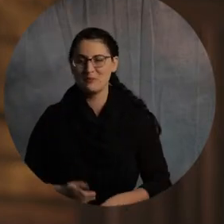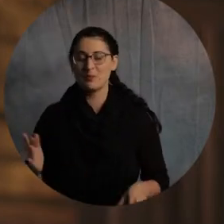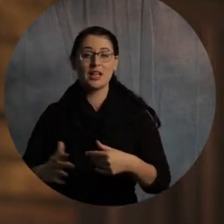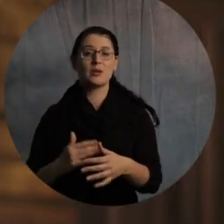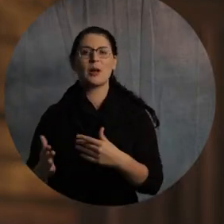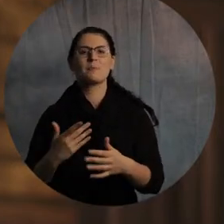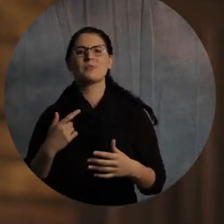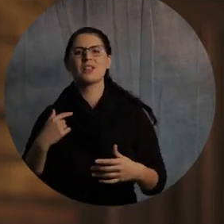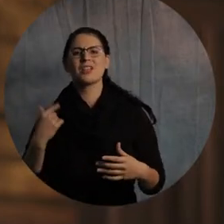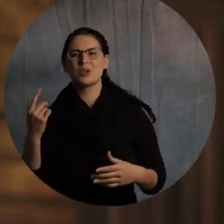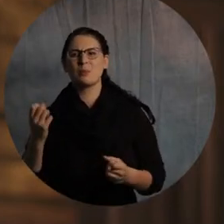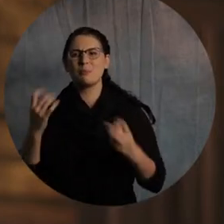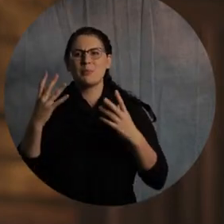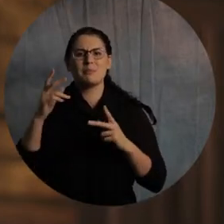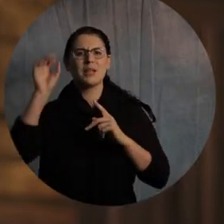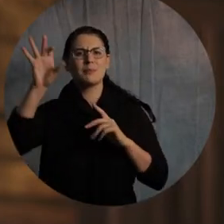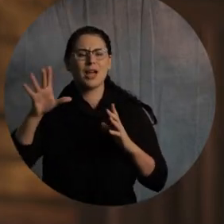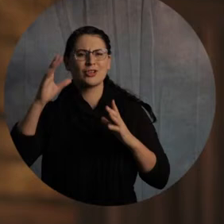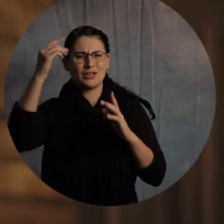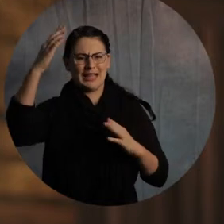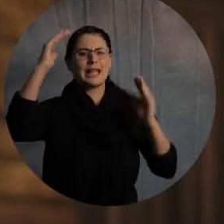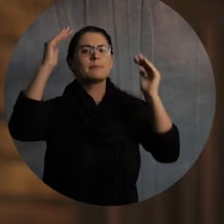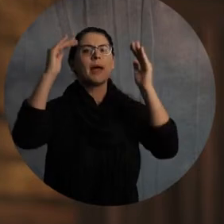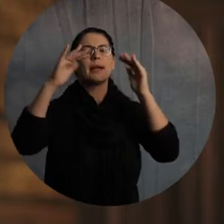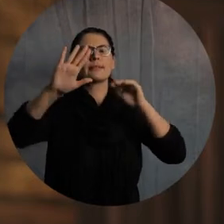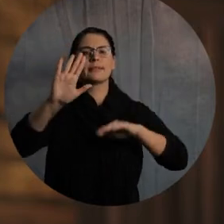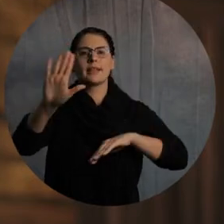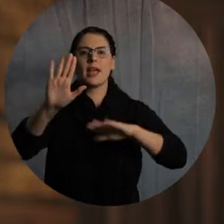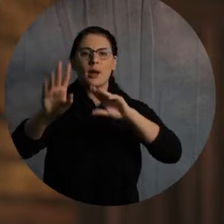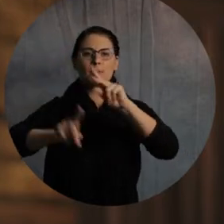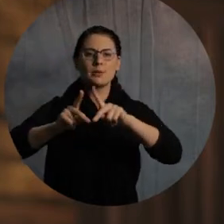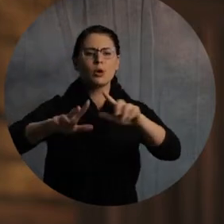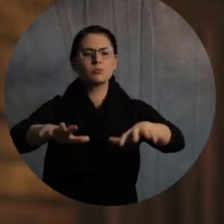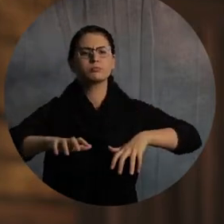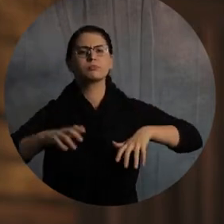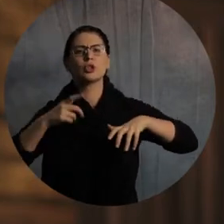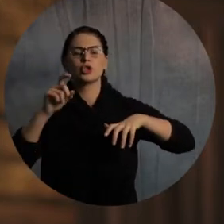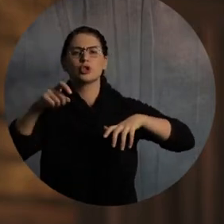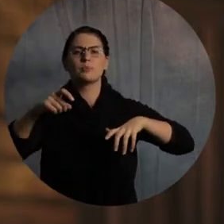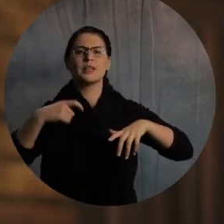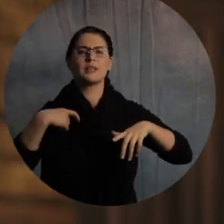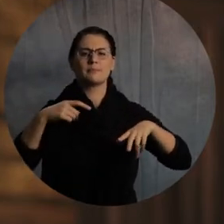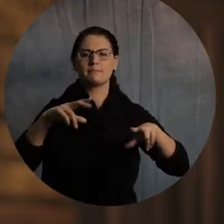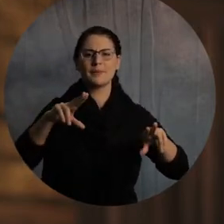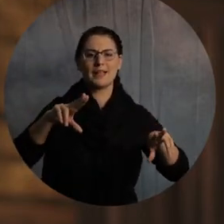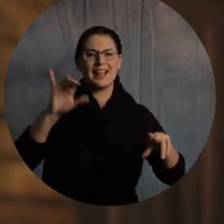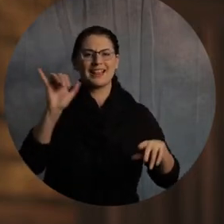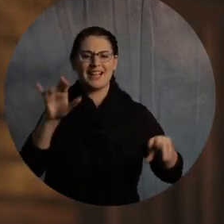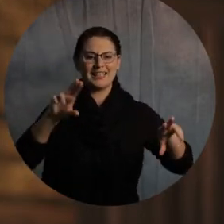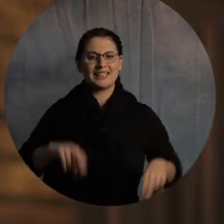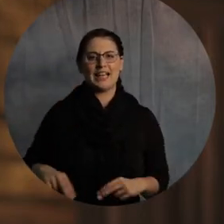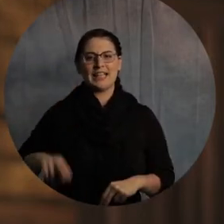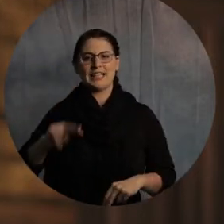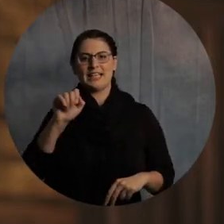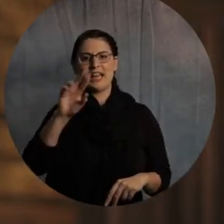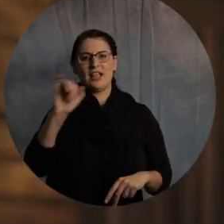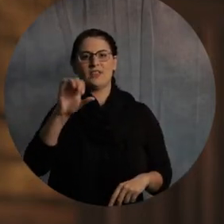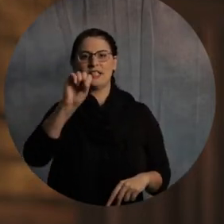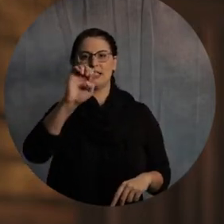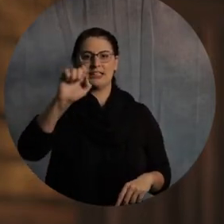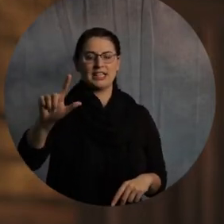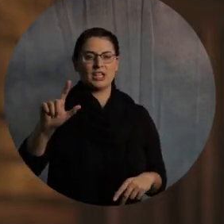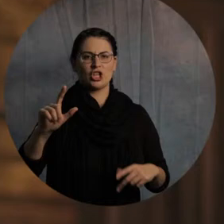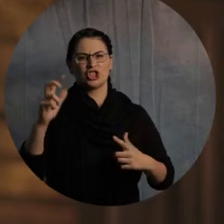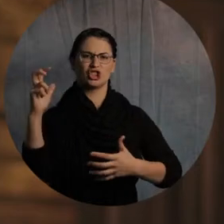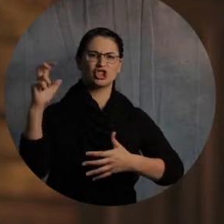where it's almost like, preachers, I'm guilty of this. That if you're not, you know, leading a life group and doing online seminary